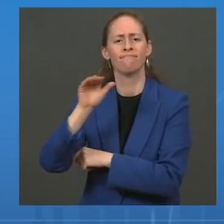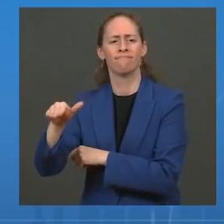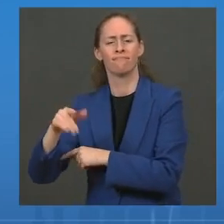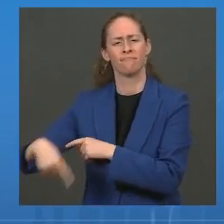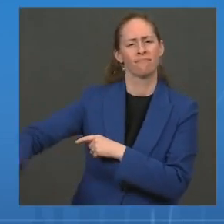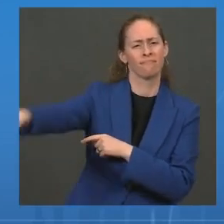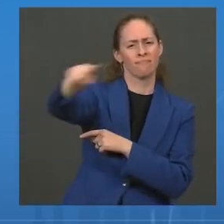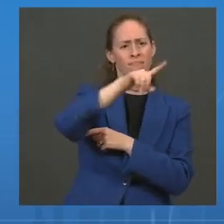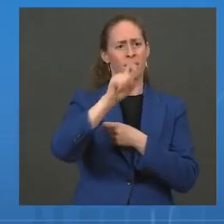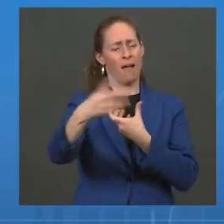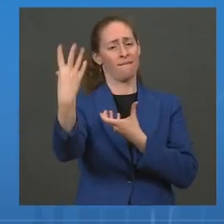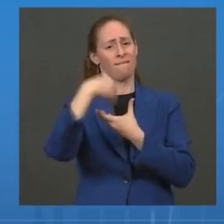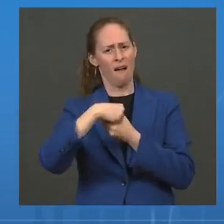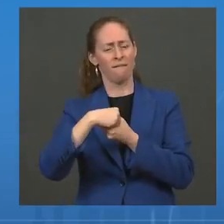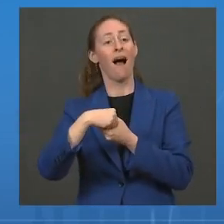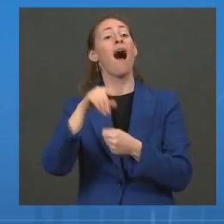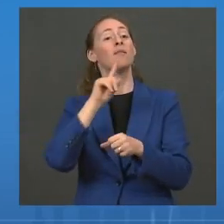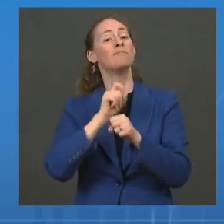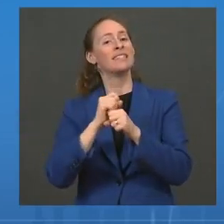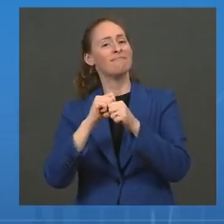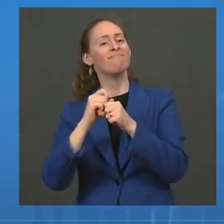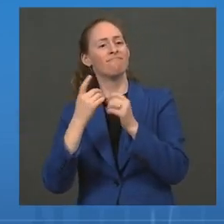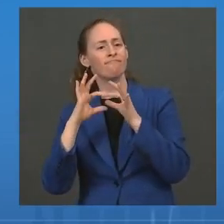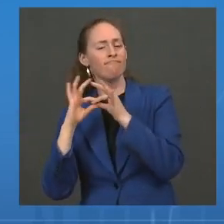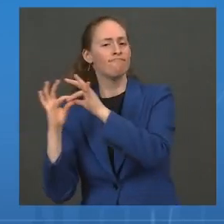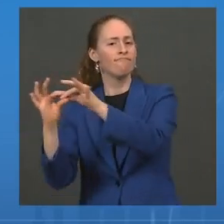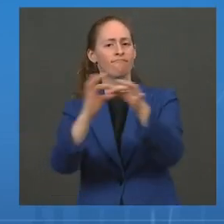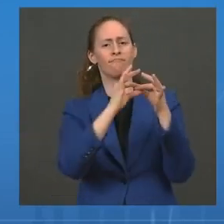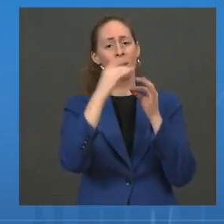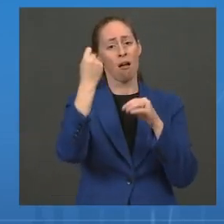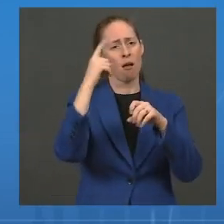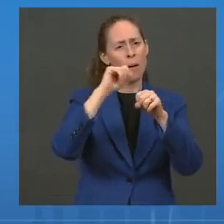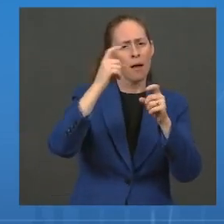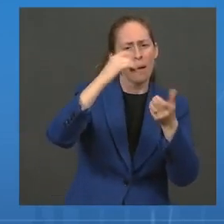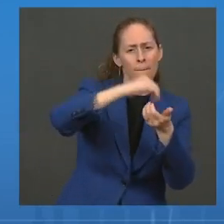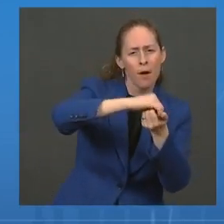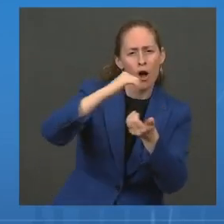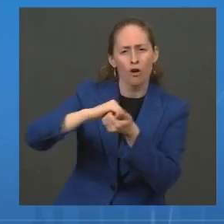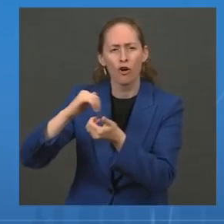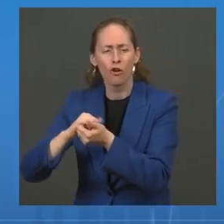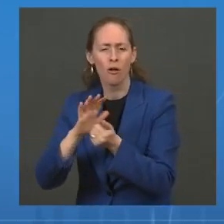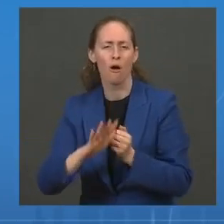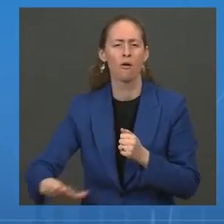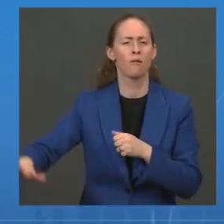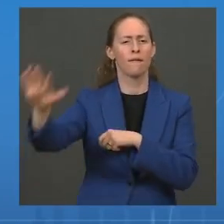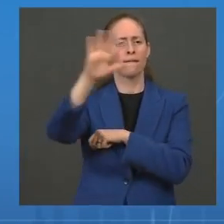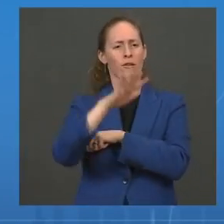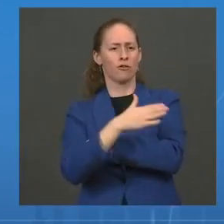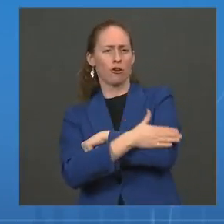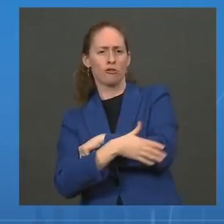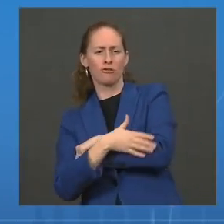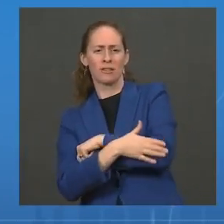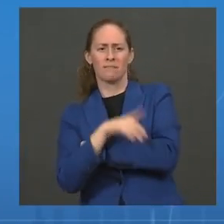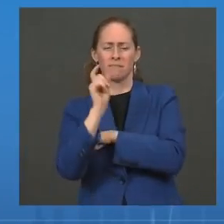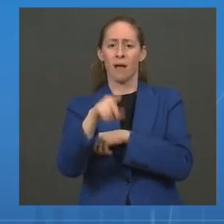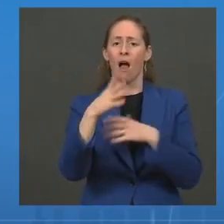reflection of the work of partners and communities across the country ensuring access, confronting misinformation,